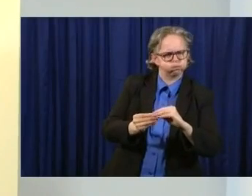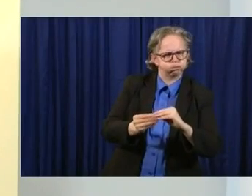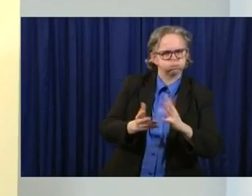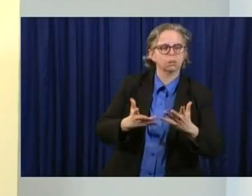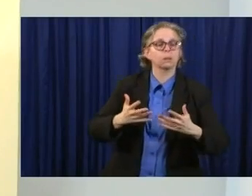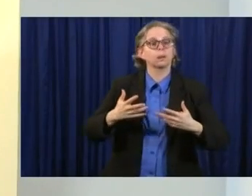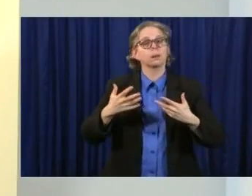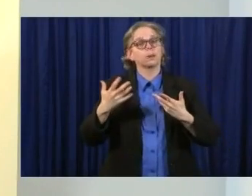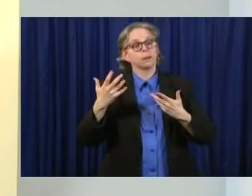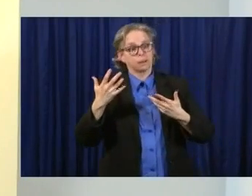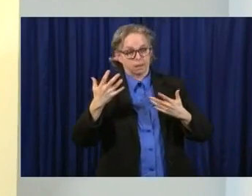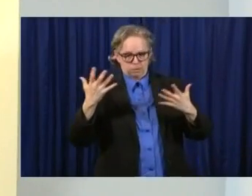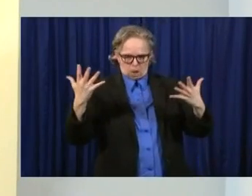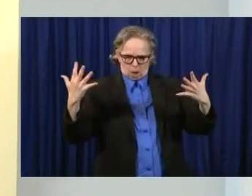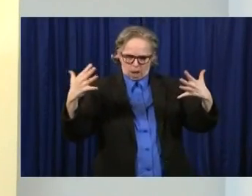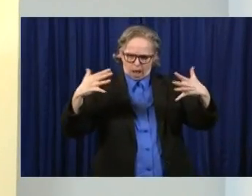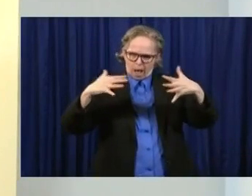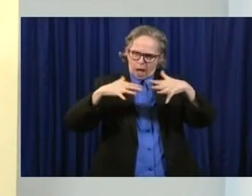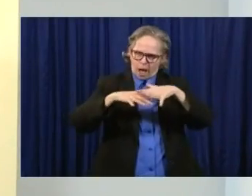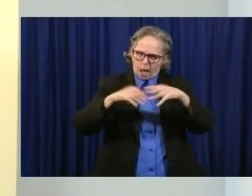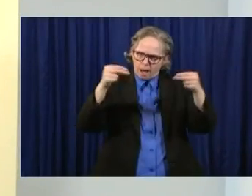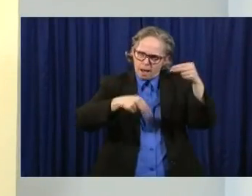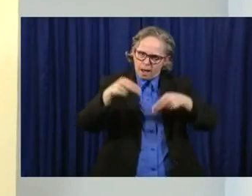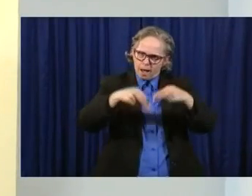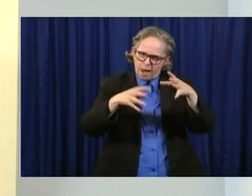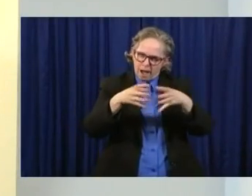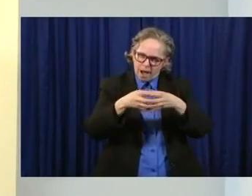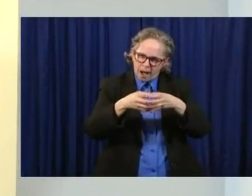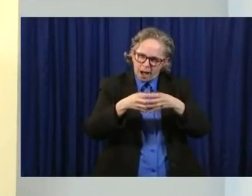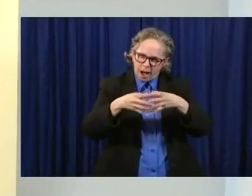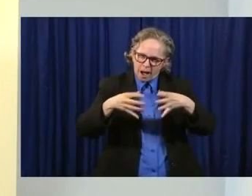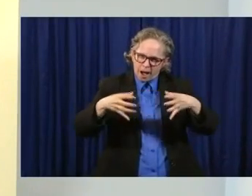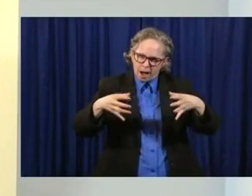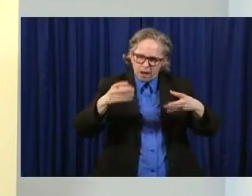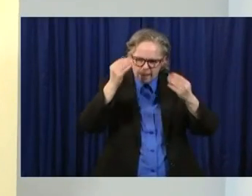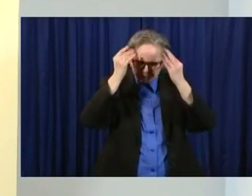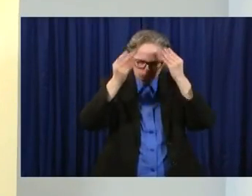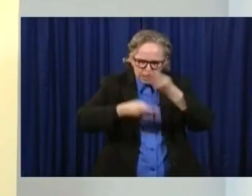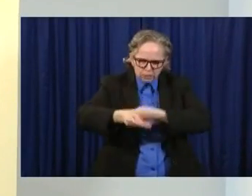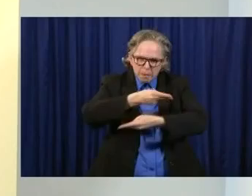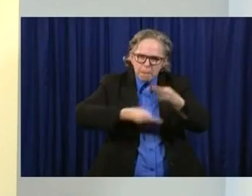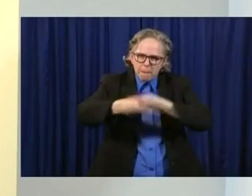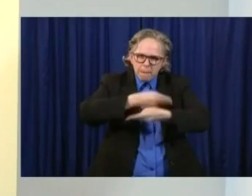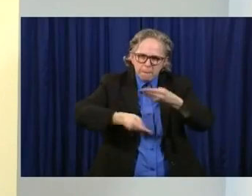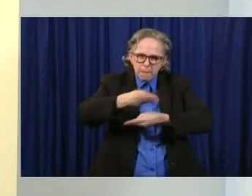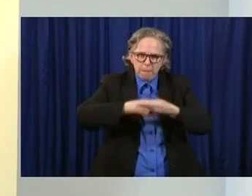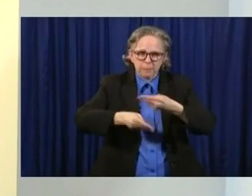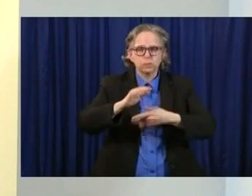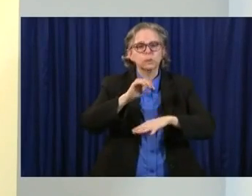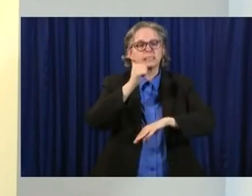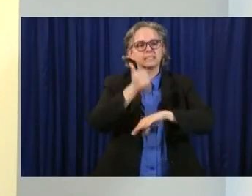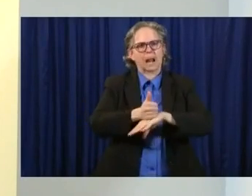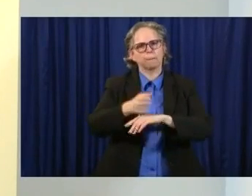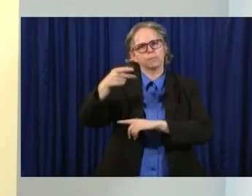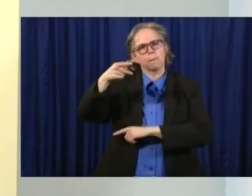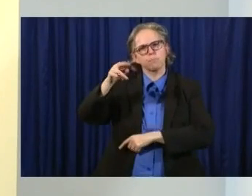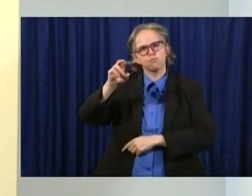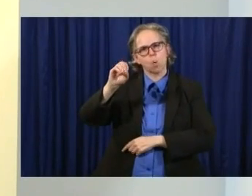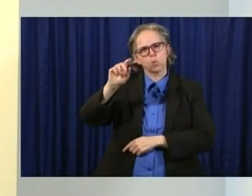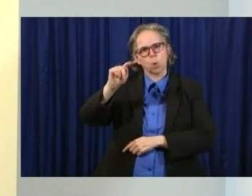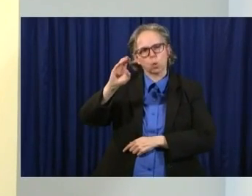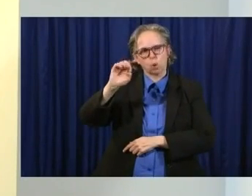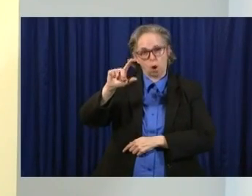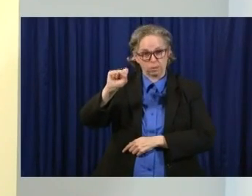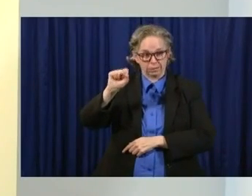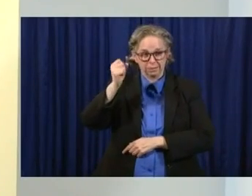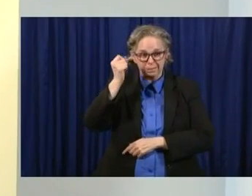of being merged together, um, presently, uh, to make sure that that recommendation lands on the governor's desk for his review as